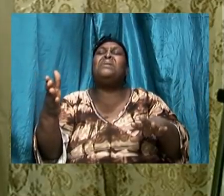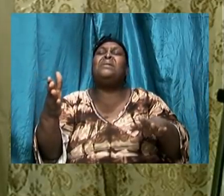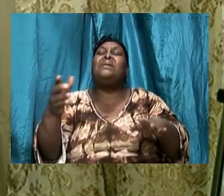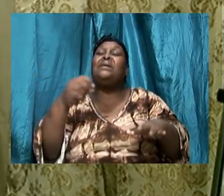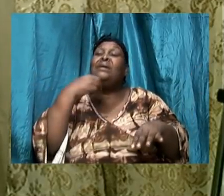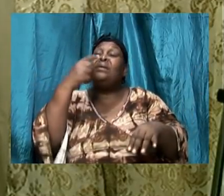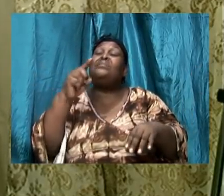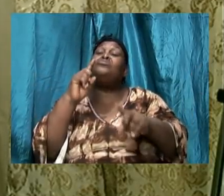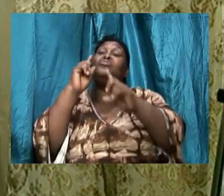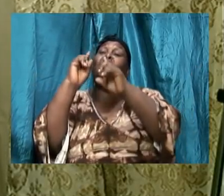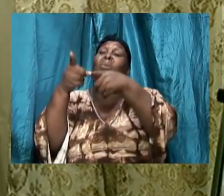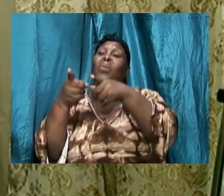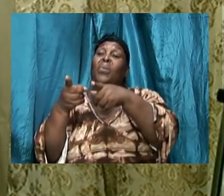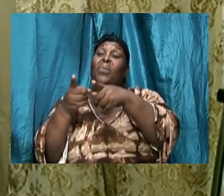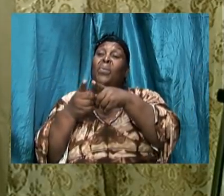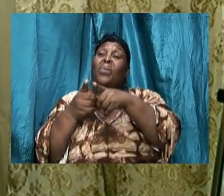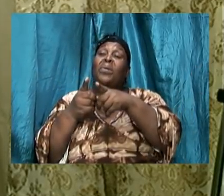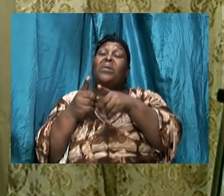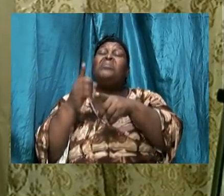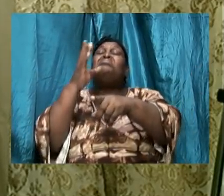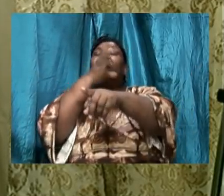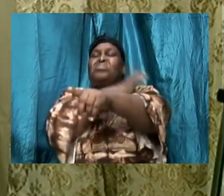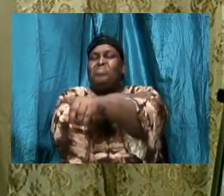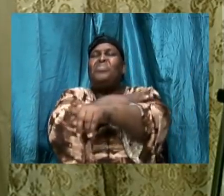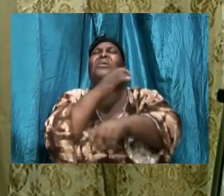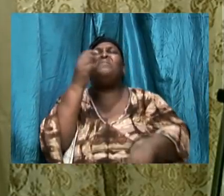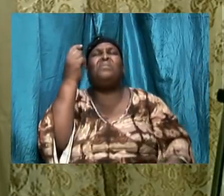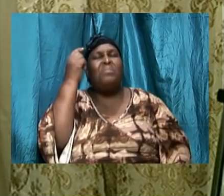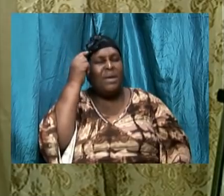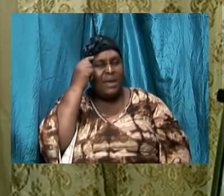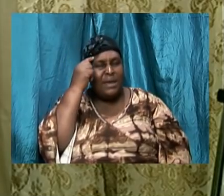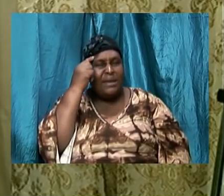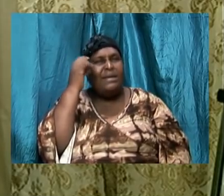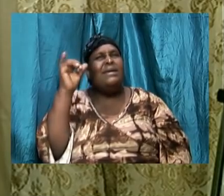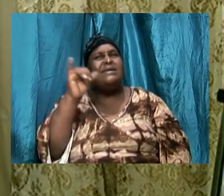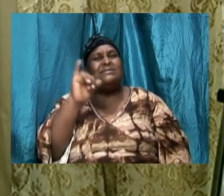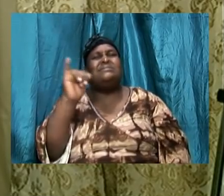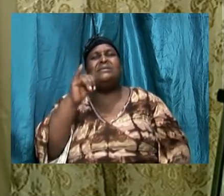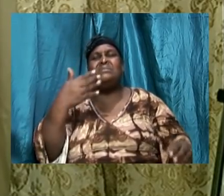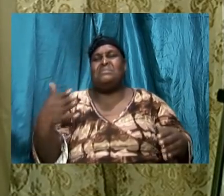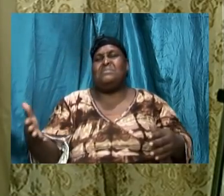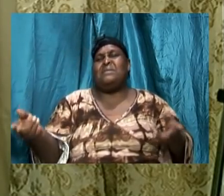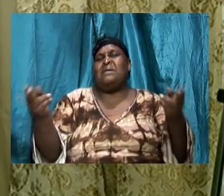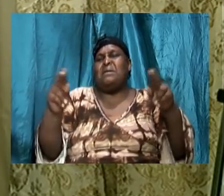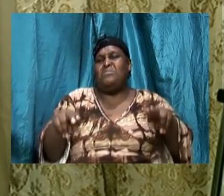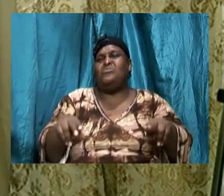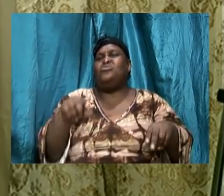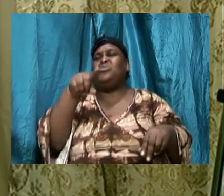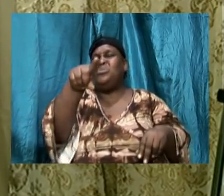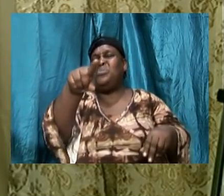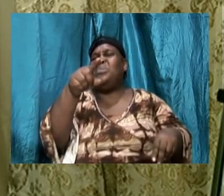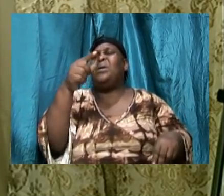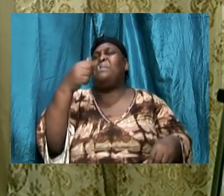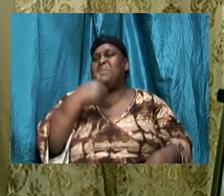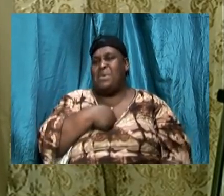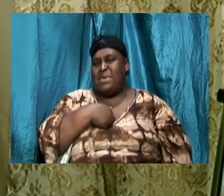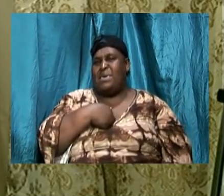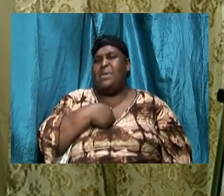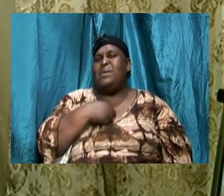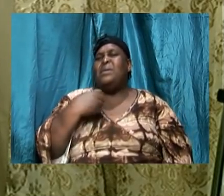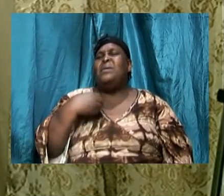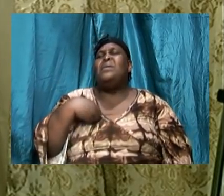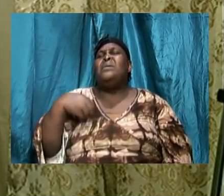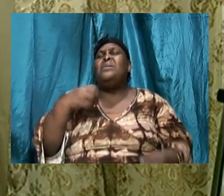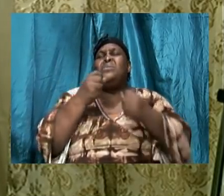mind. The very thing happens to us, brothers and sisters. We are talking about the word. We are talking about the mind. Without